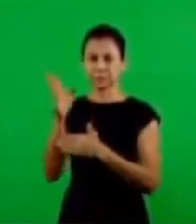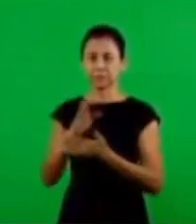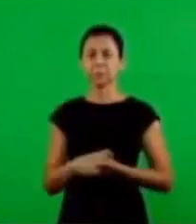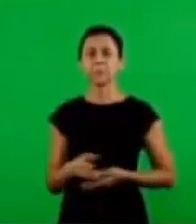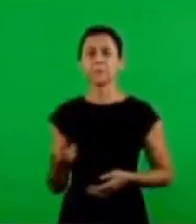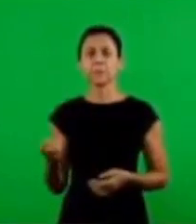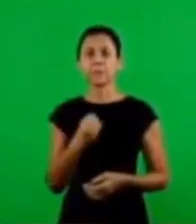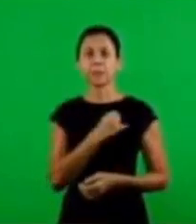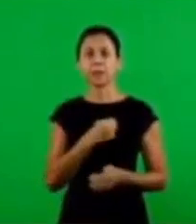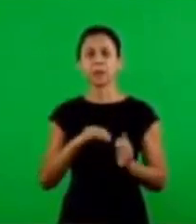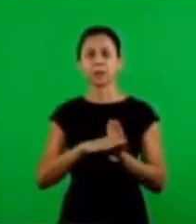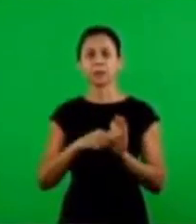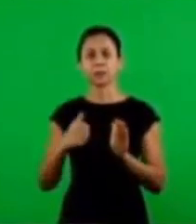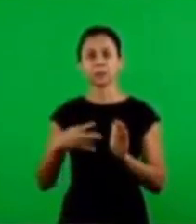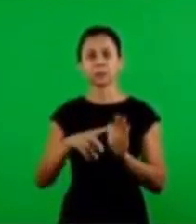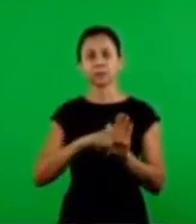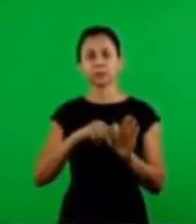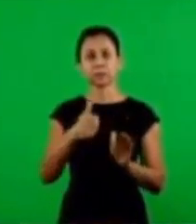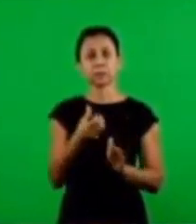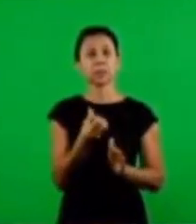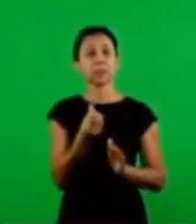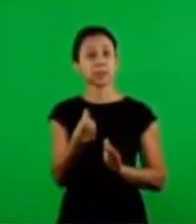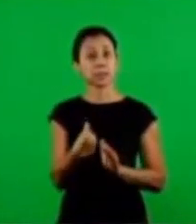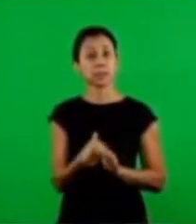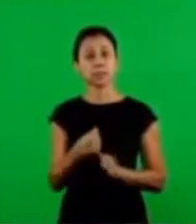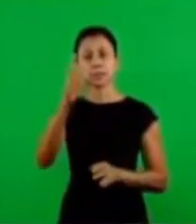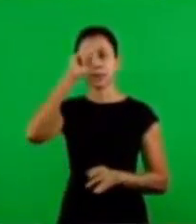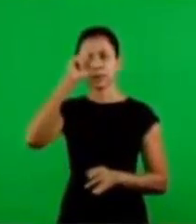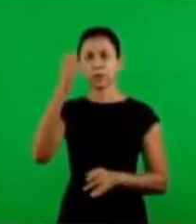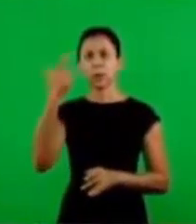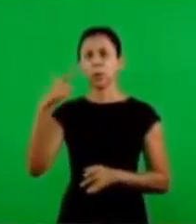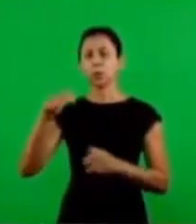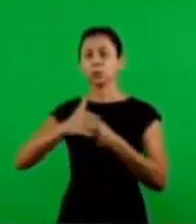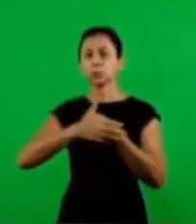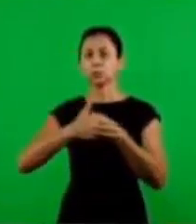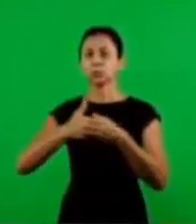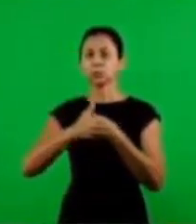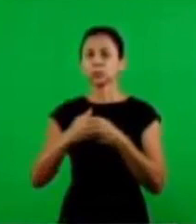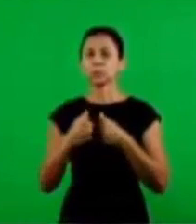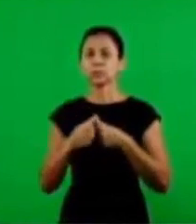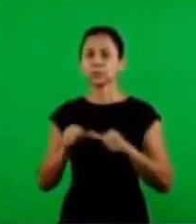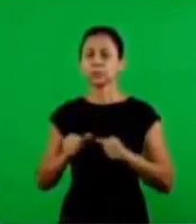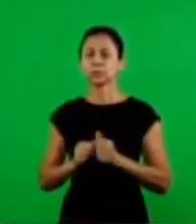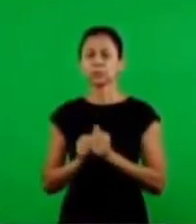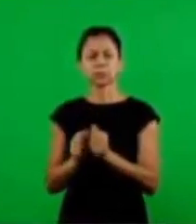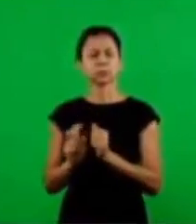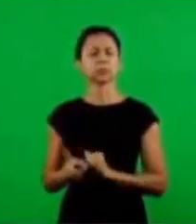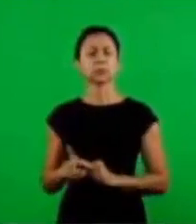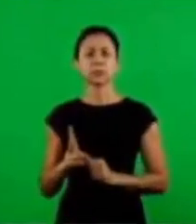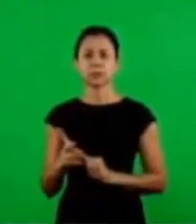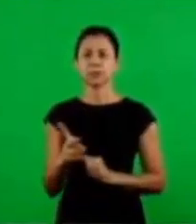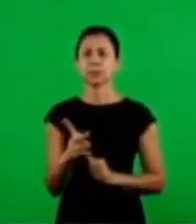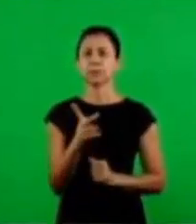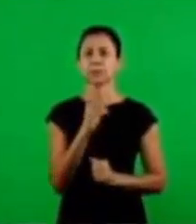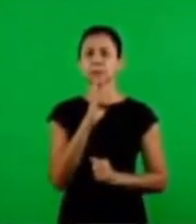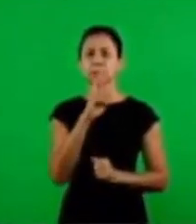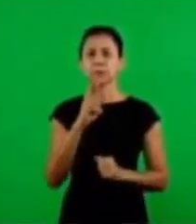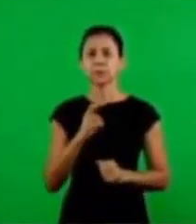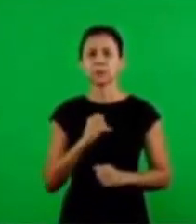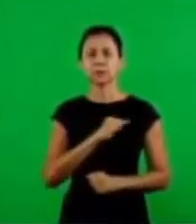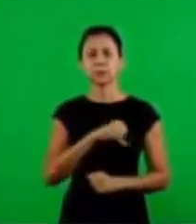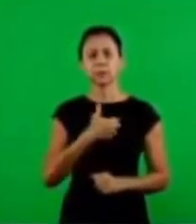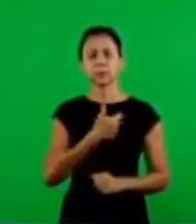So now, in John 14, verse 16, the prophet says, And he will give you another helper that he may